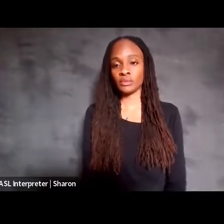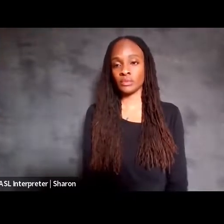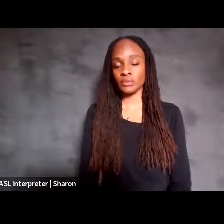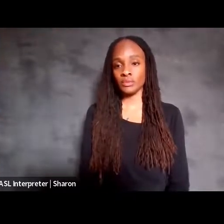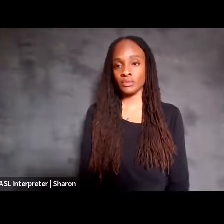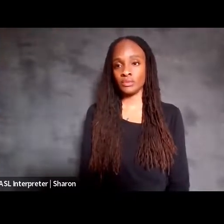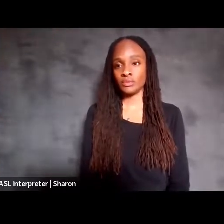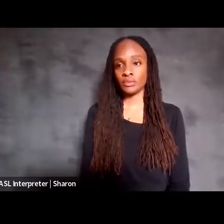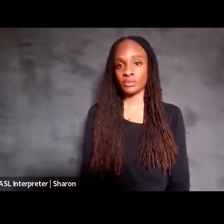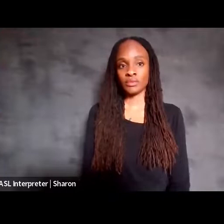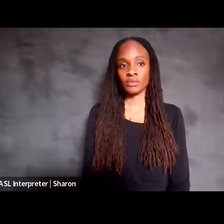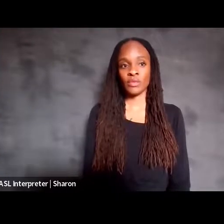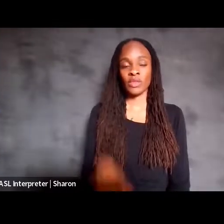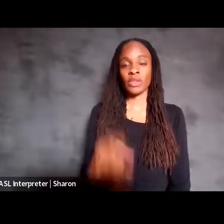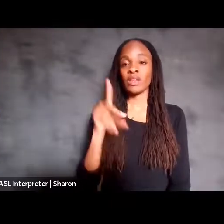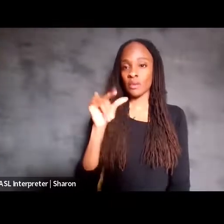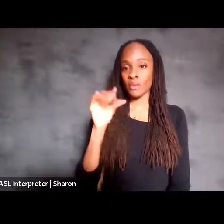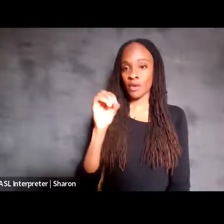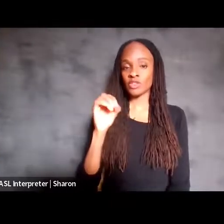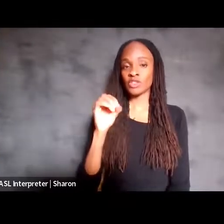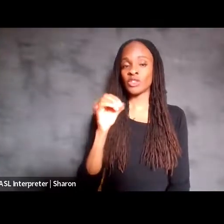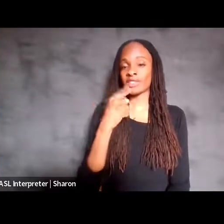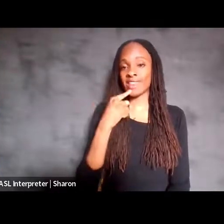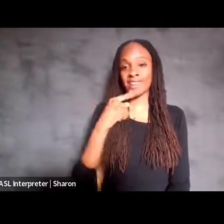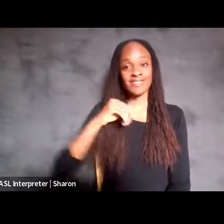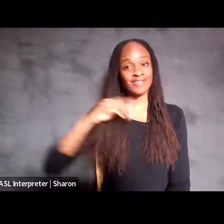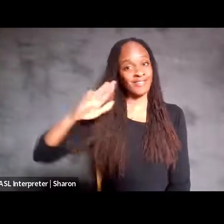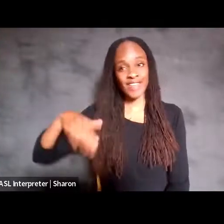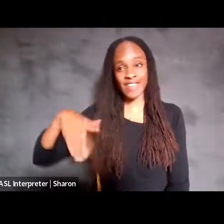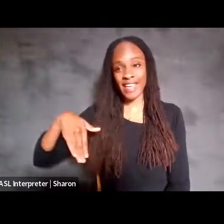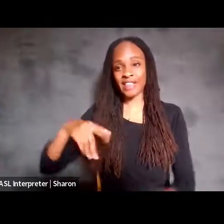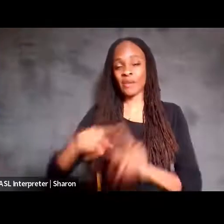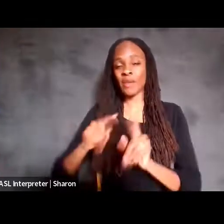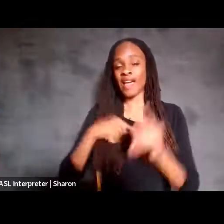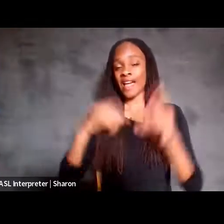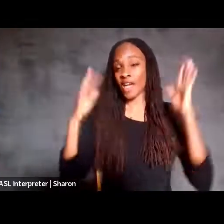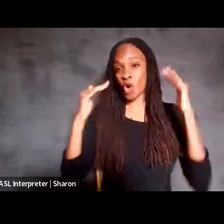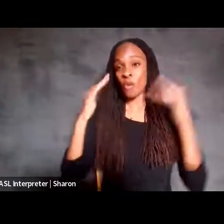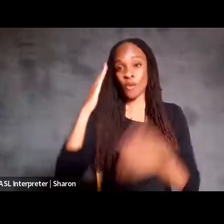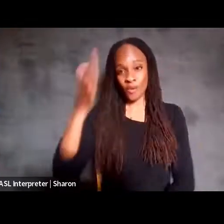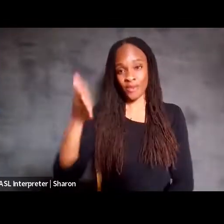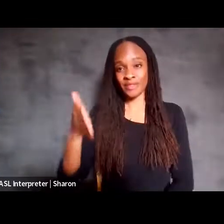Okay, yes, so Pancho has written, not yet, but I'm hopeful they will soon.